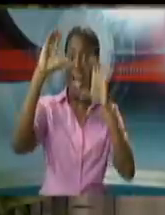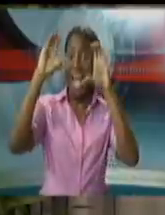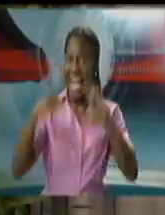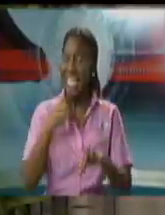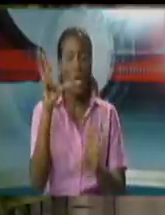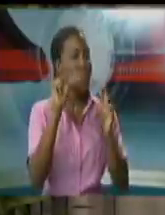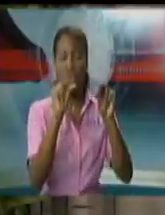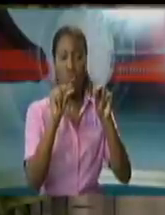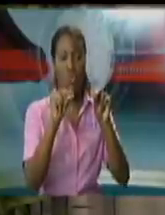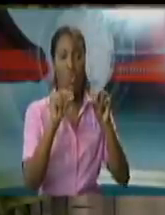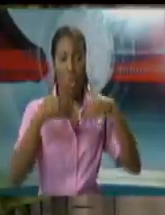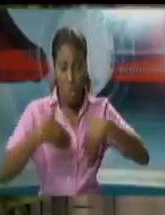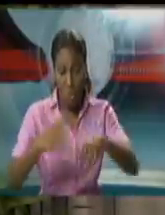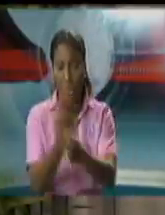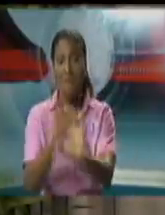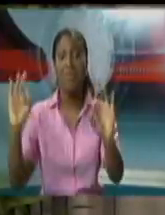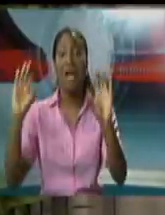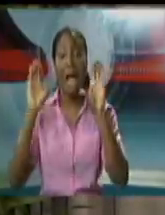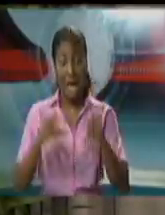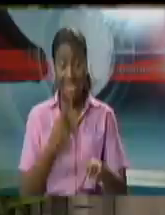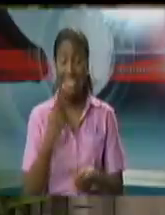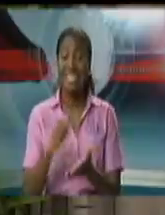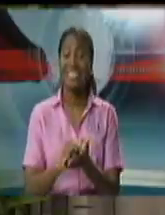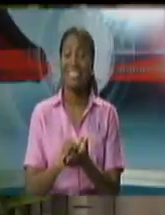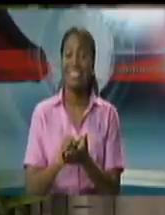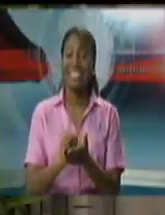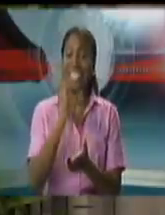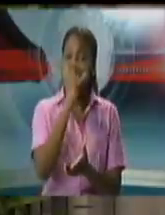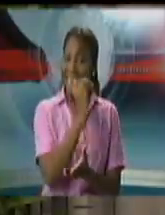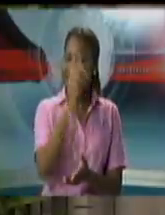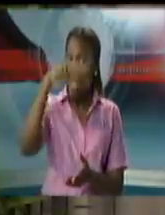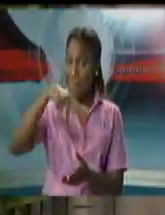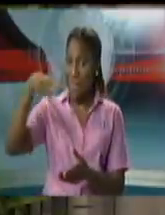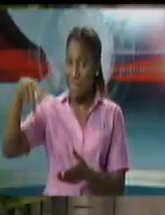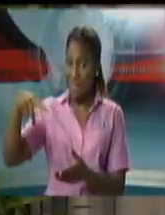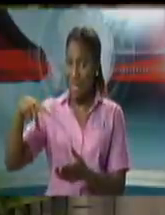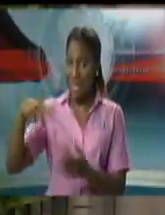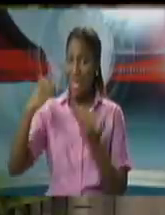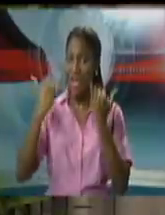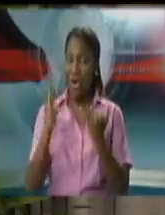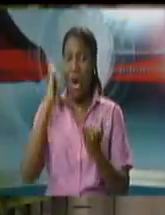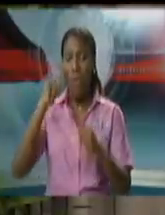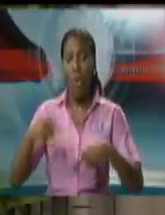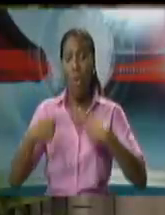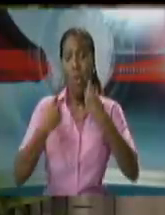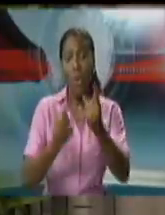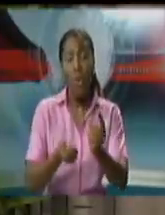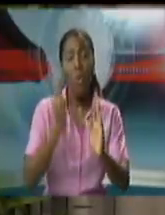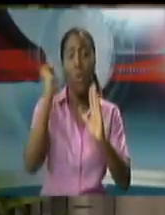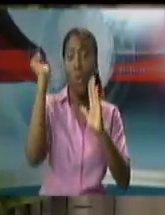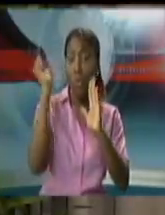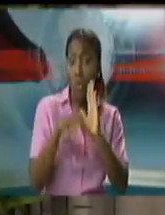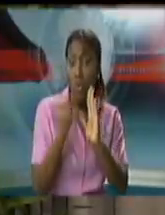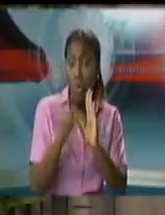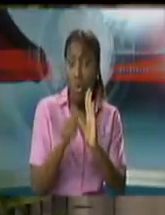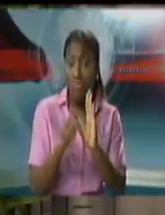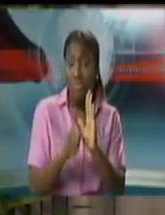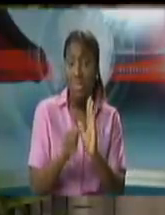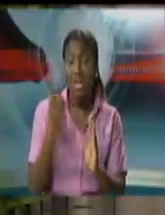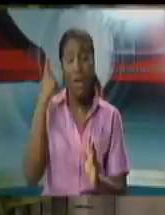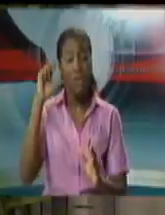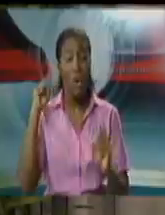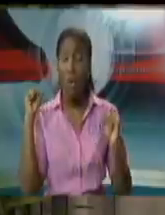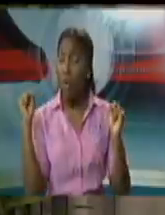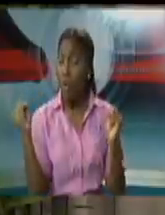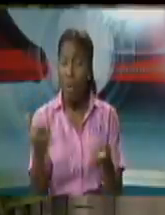is therefore now properly seated not only to appear in court on the bail applications, all of